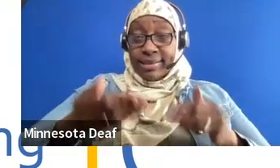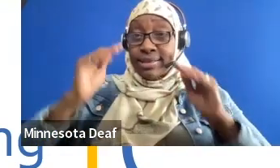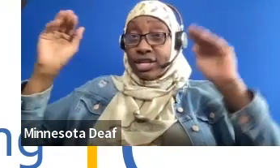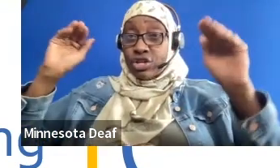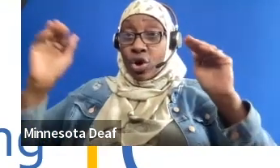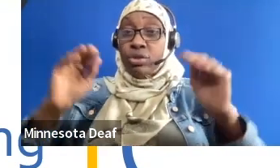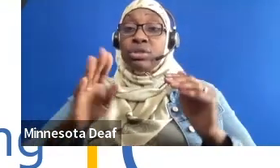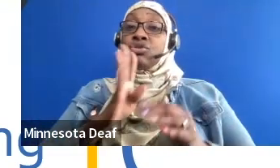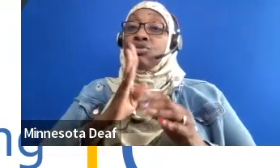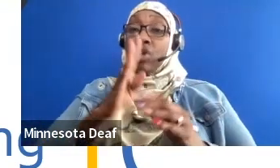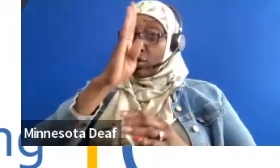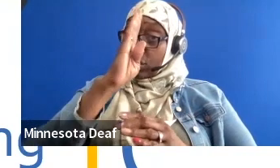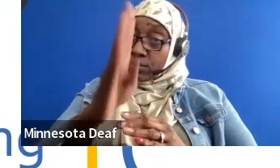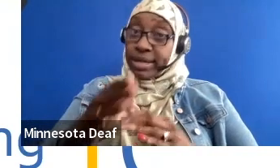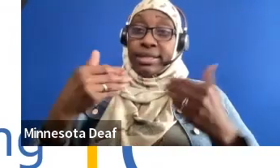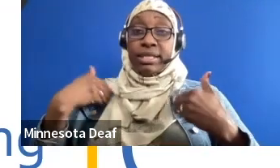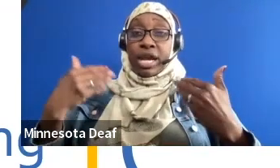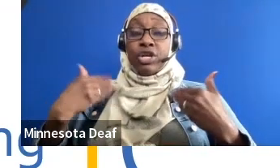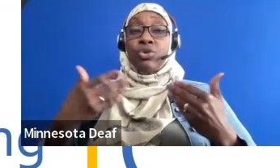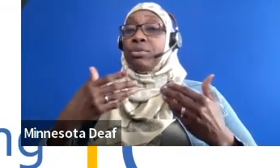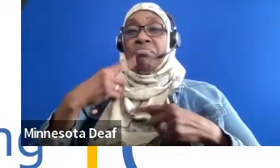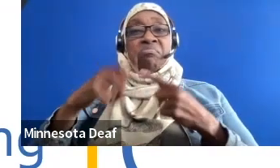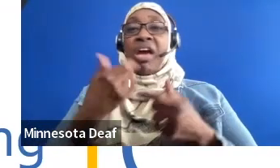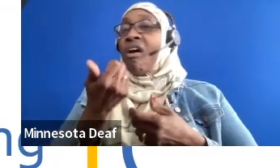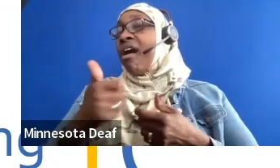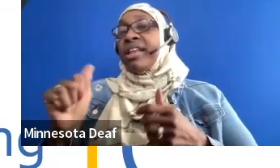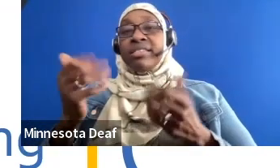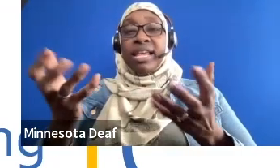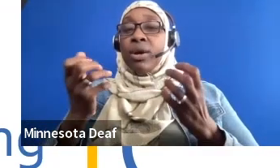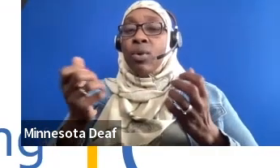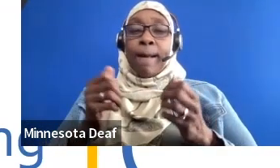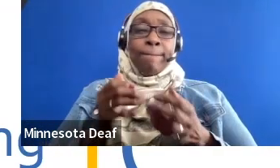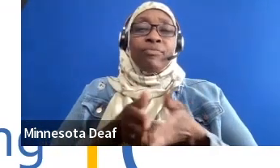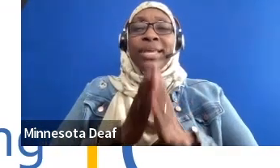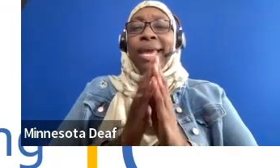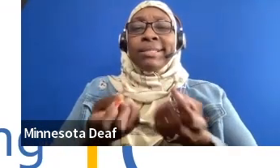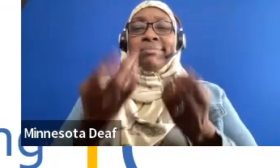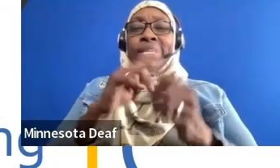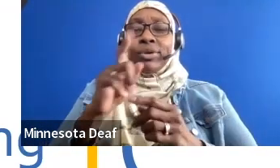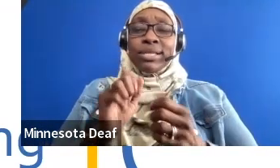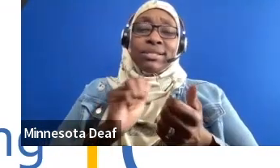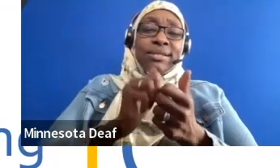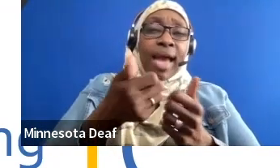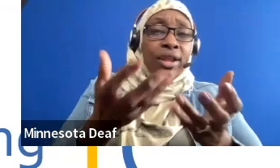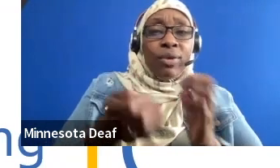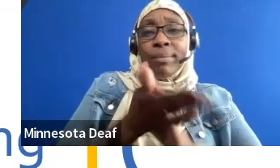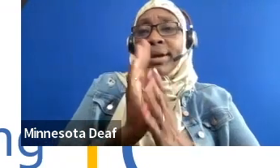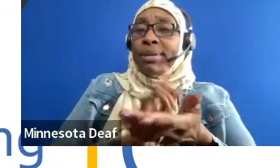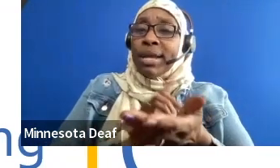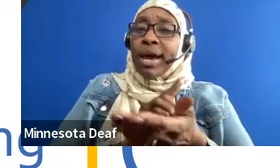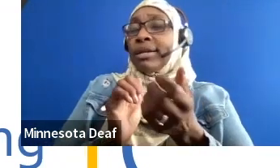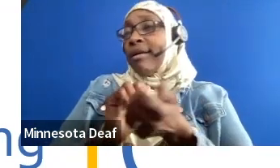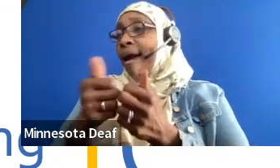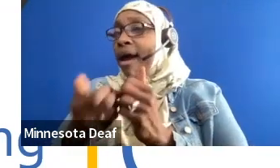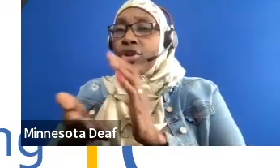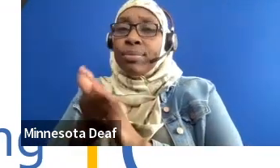into this program? How did you know you wanted to be a doctor? How did you know you wanted to be a lawyer? If I want to be a lawyer, what do I need to do, right? All these different things. And we